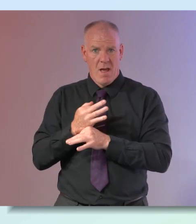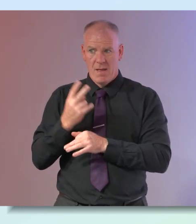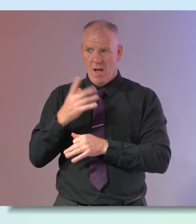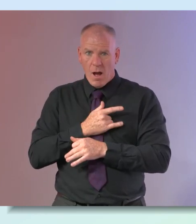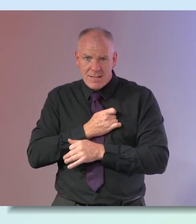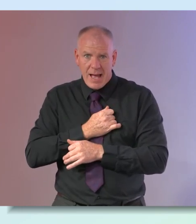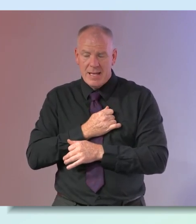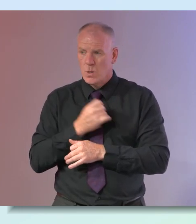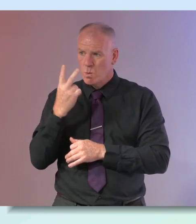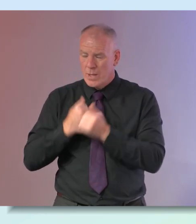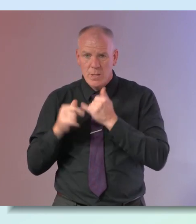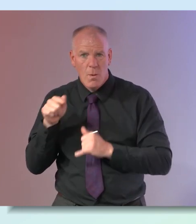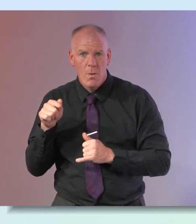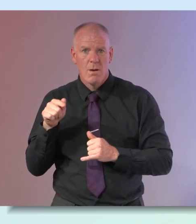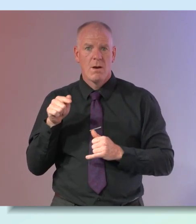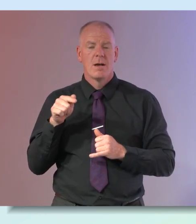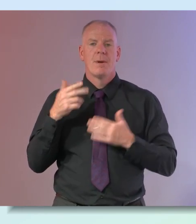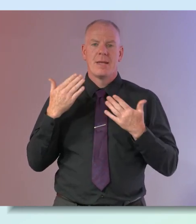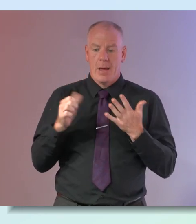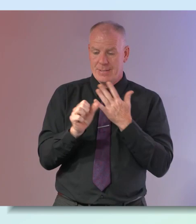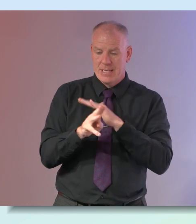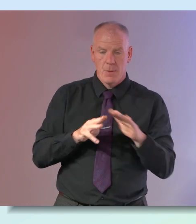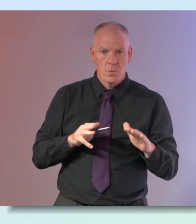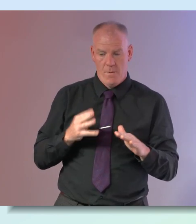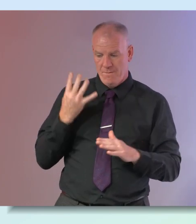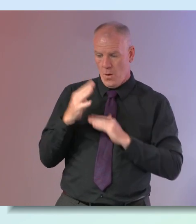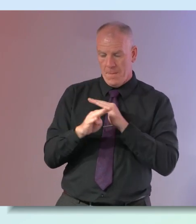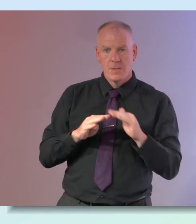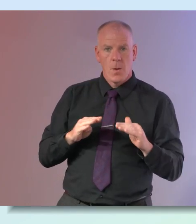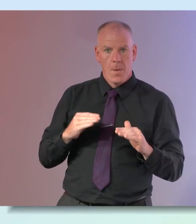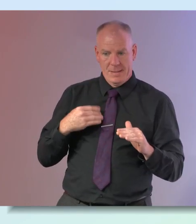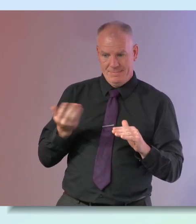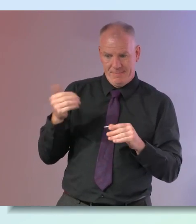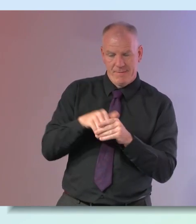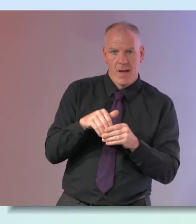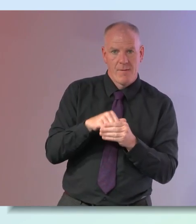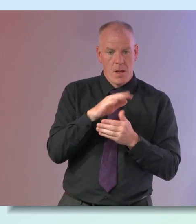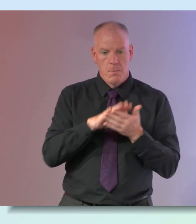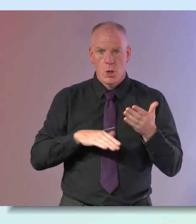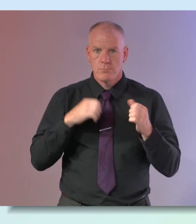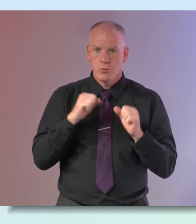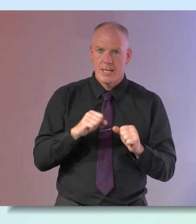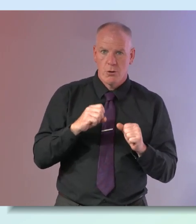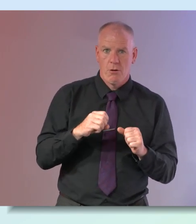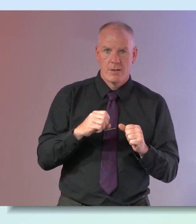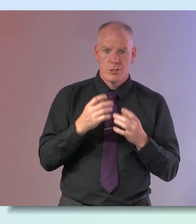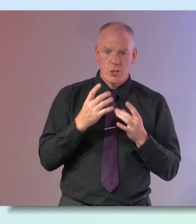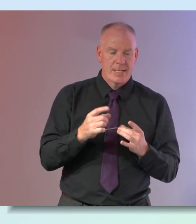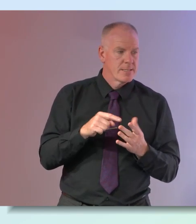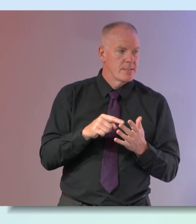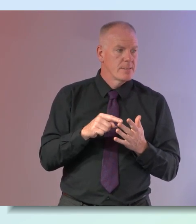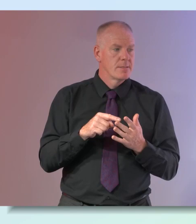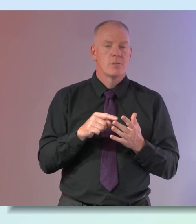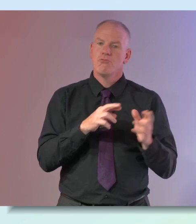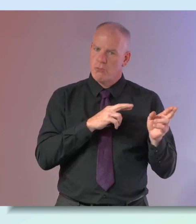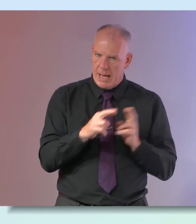as as it stands at the minute six months ago or four months ago when i did uh blood pressure and um which i